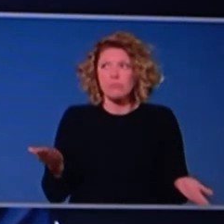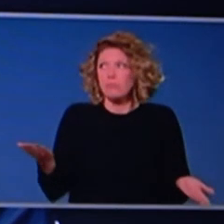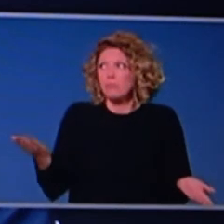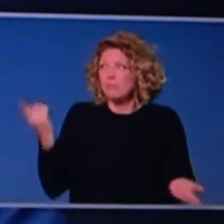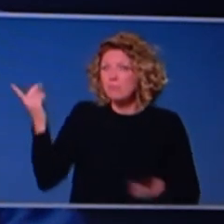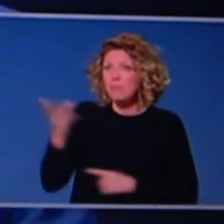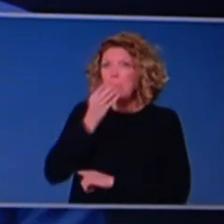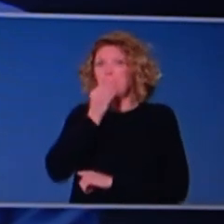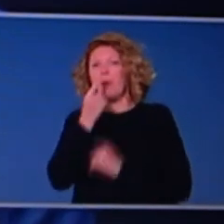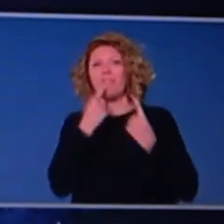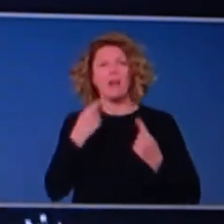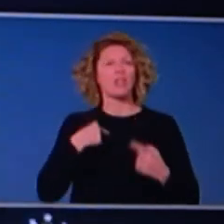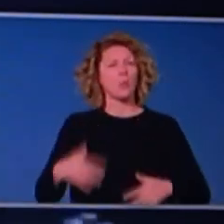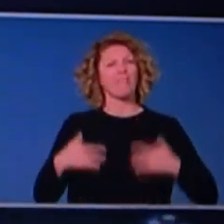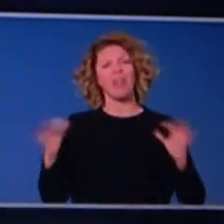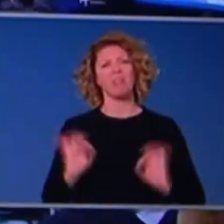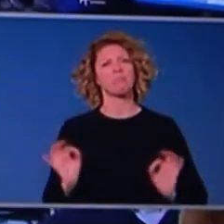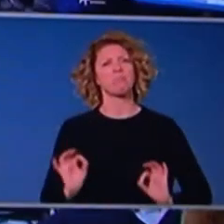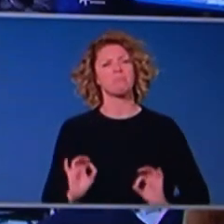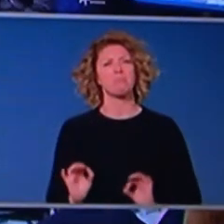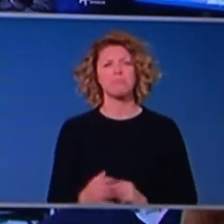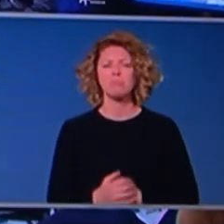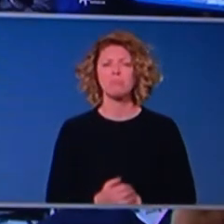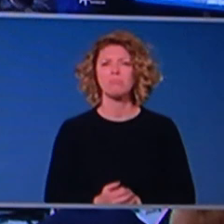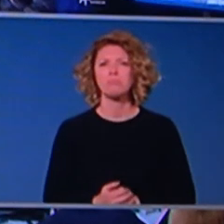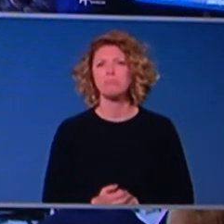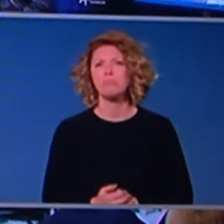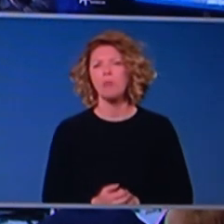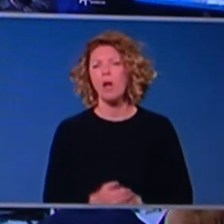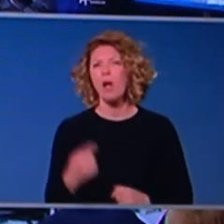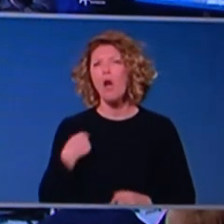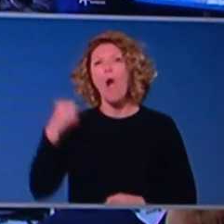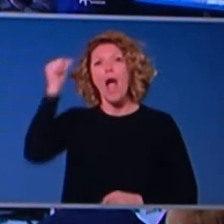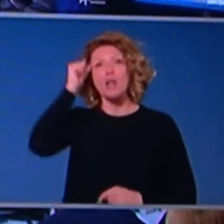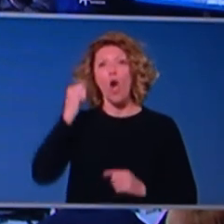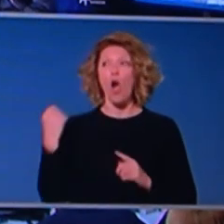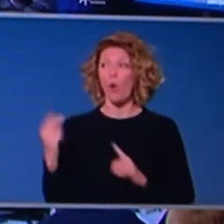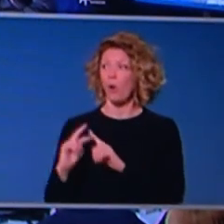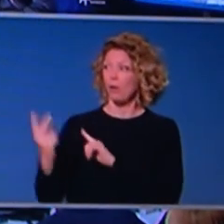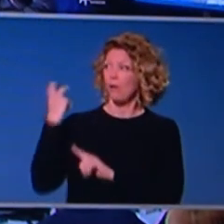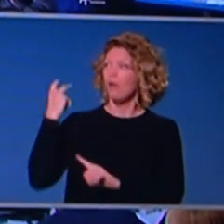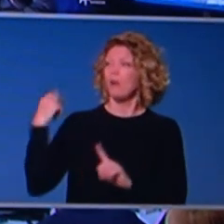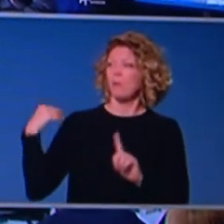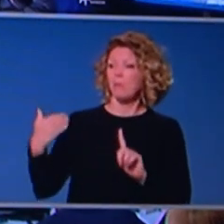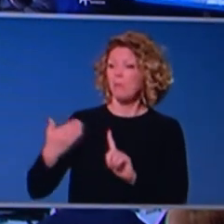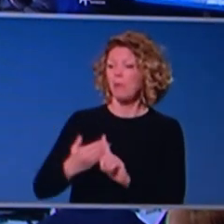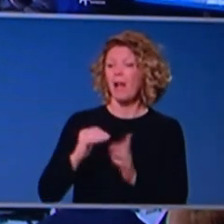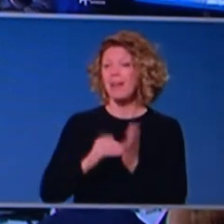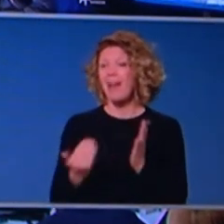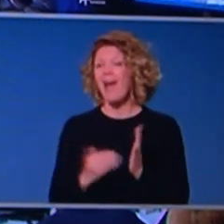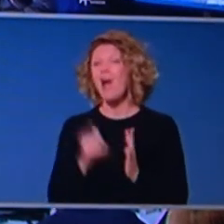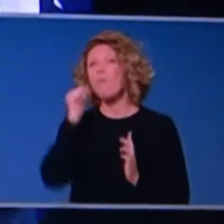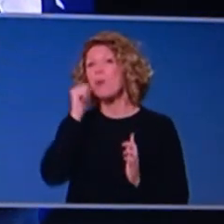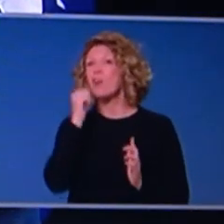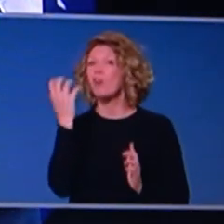uh, withheld from us. That was not things we knew, but we know what's happened since. And, uh, we know the devastation that